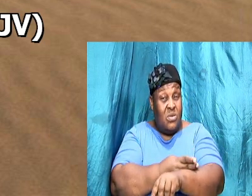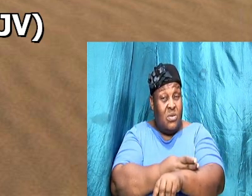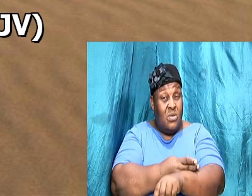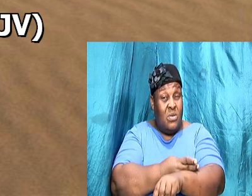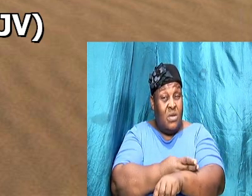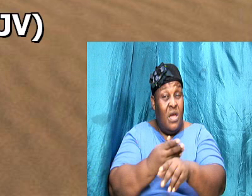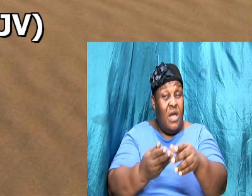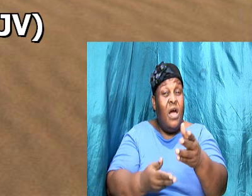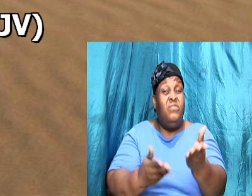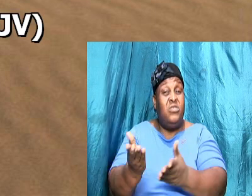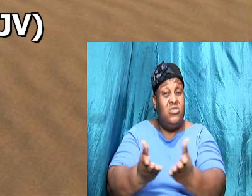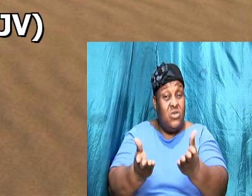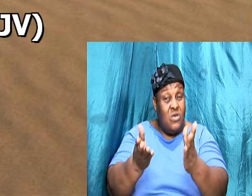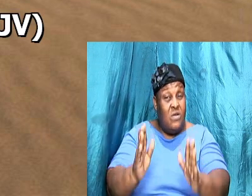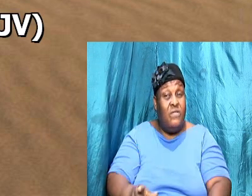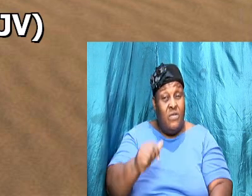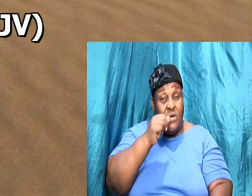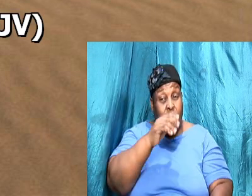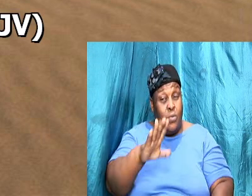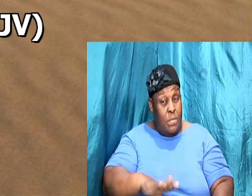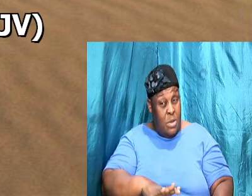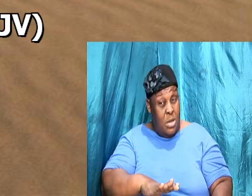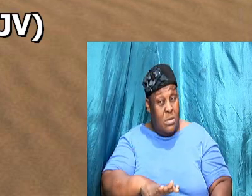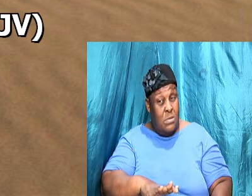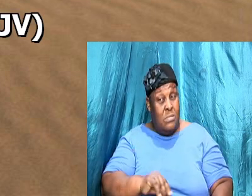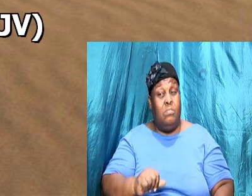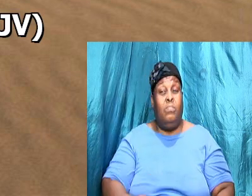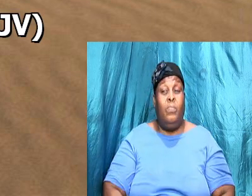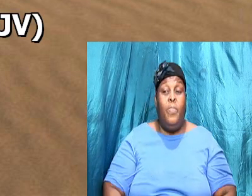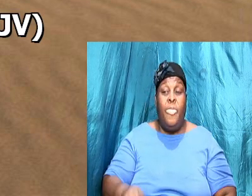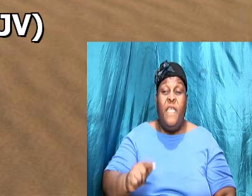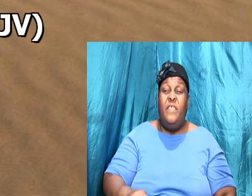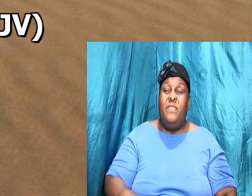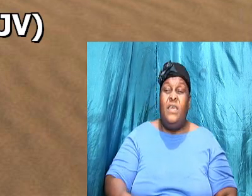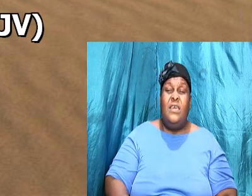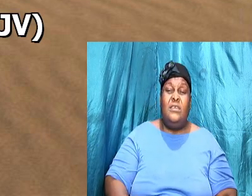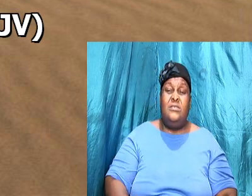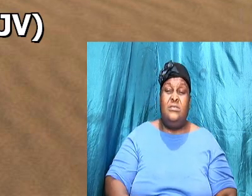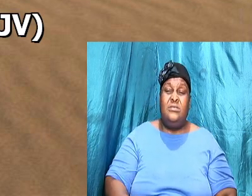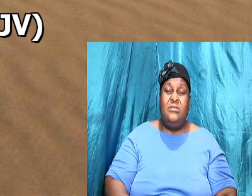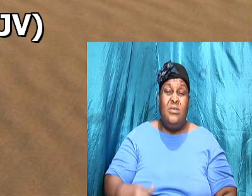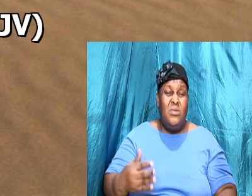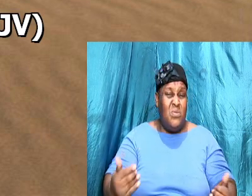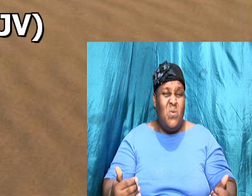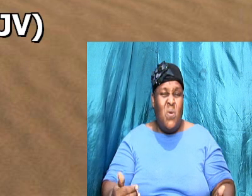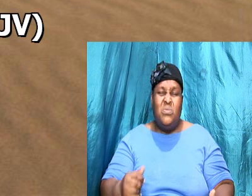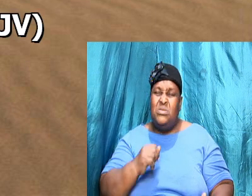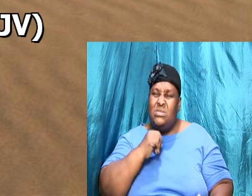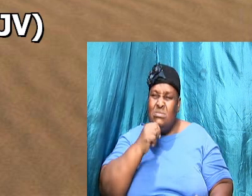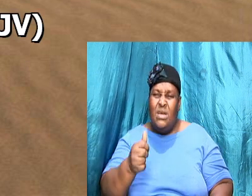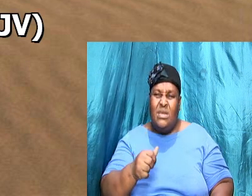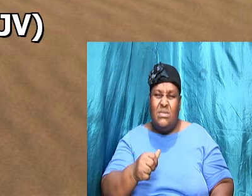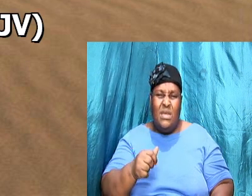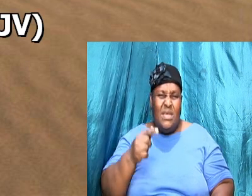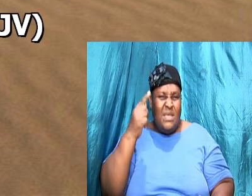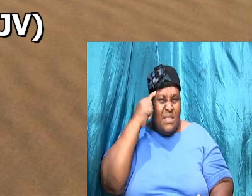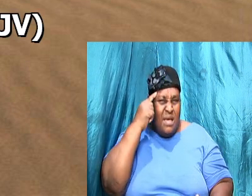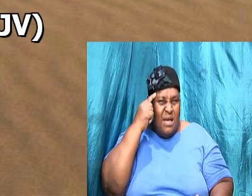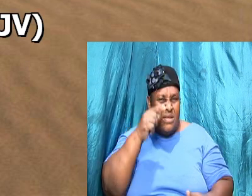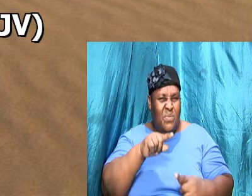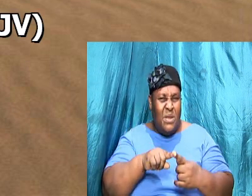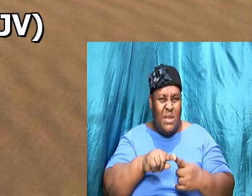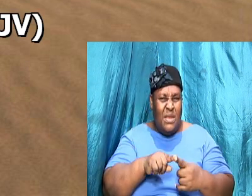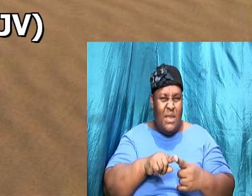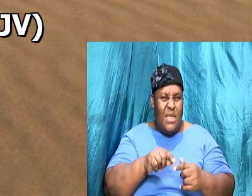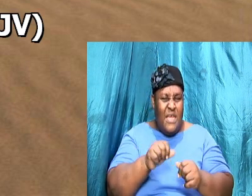is thy seed I want you to understand that this now is not an after thought because God had this in his